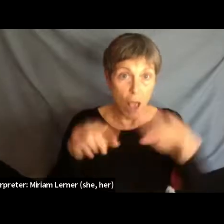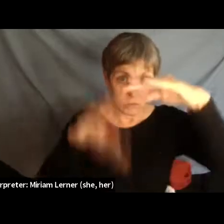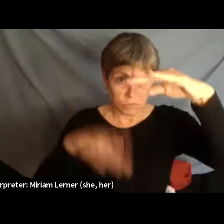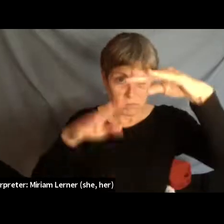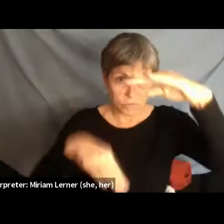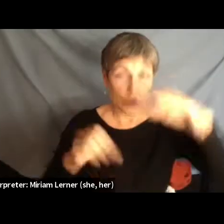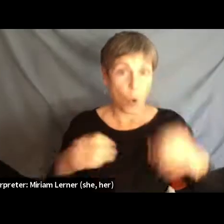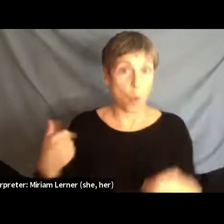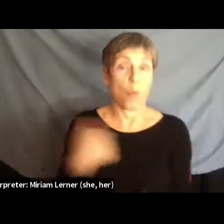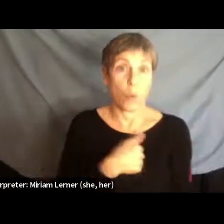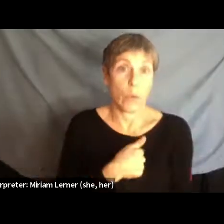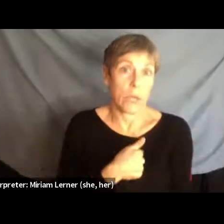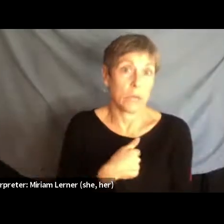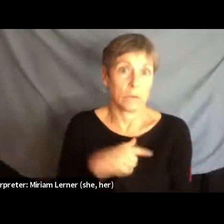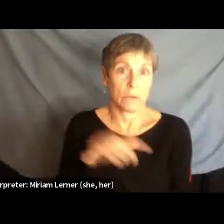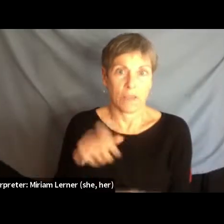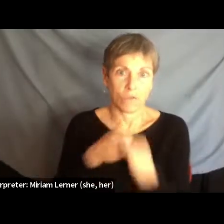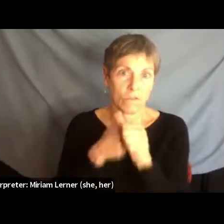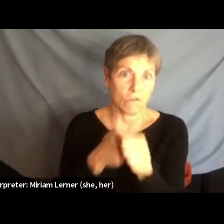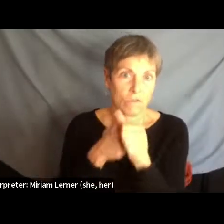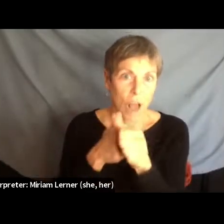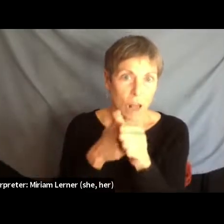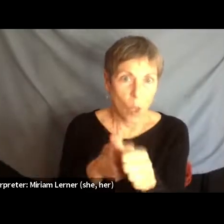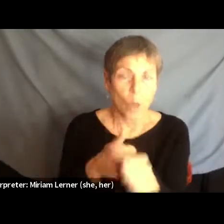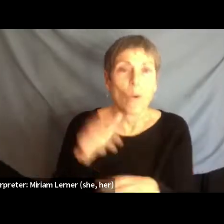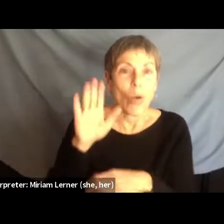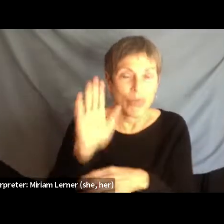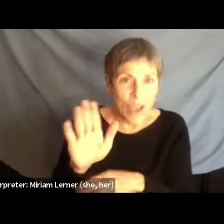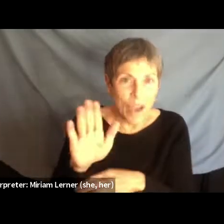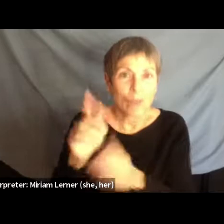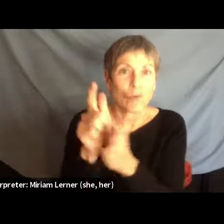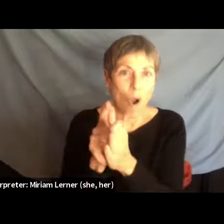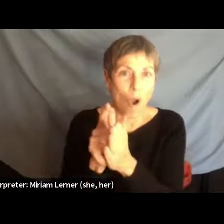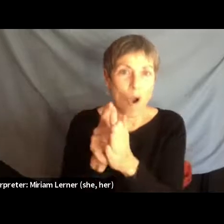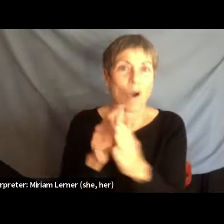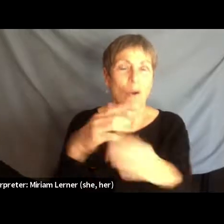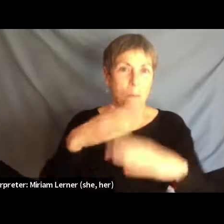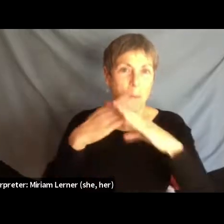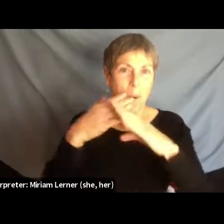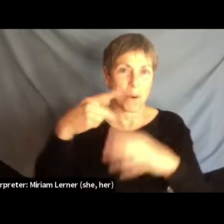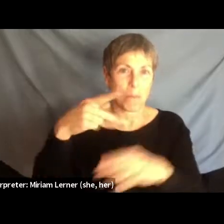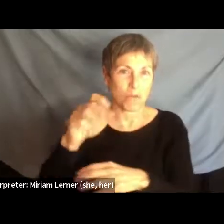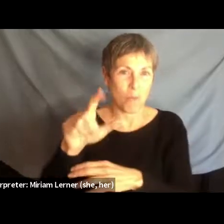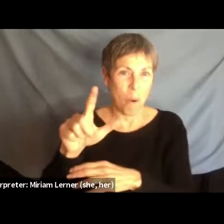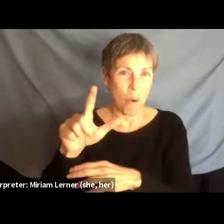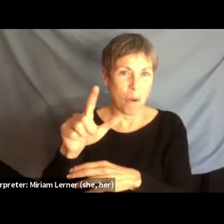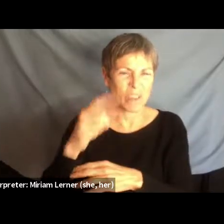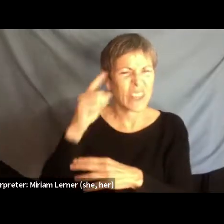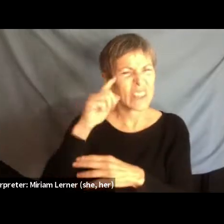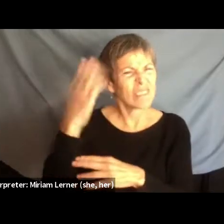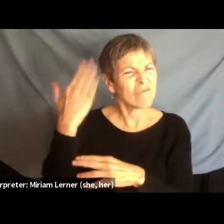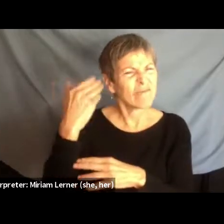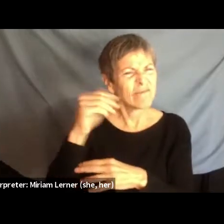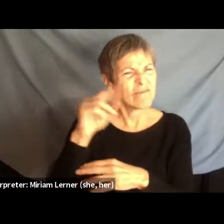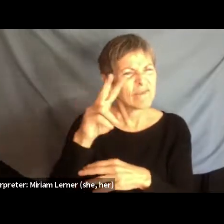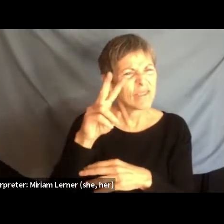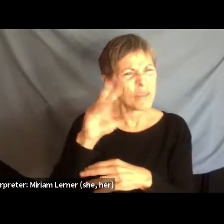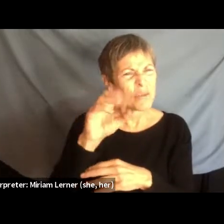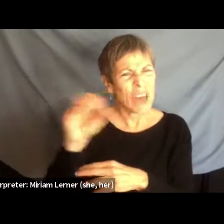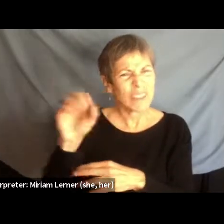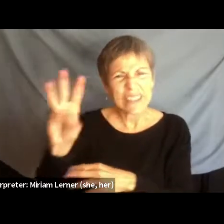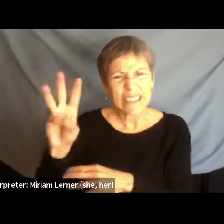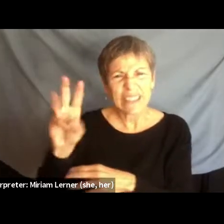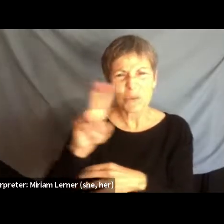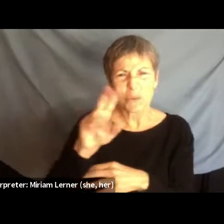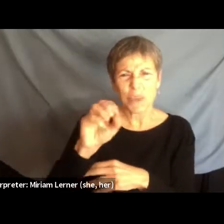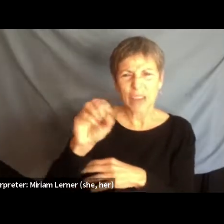to a border patrol jurisdiction. And I think it was maybe back in 2006, 2007, or so, like